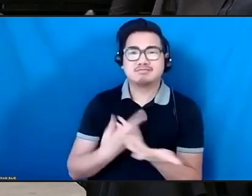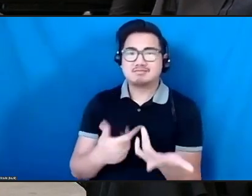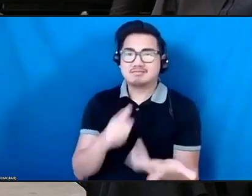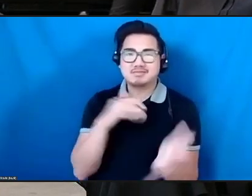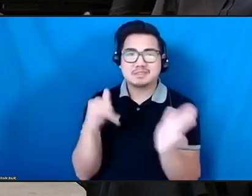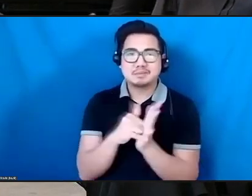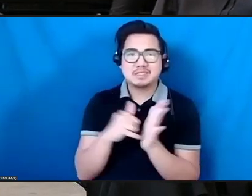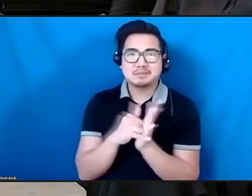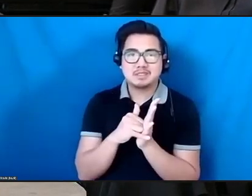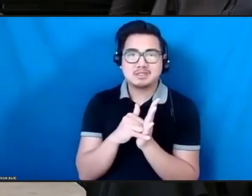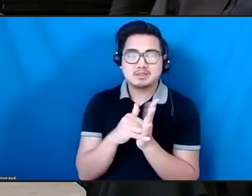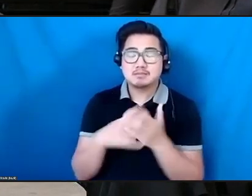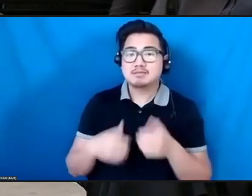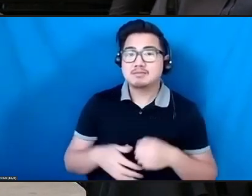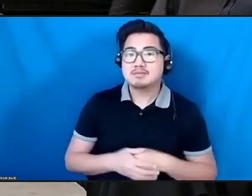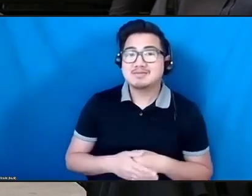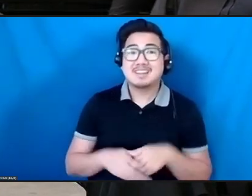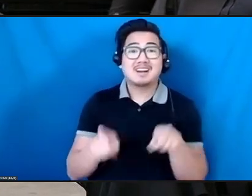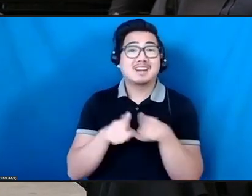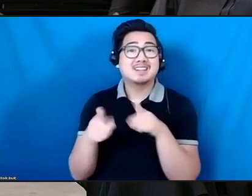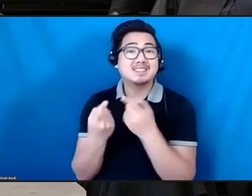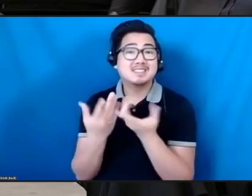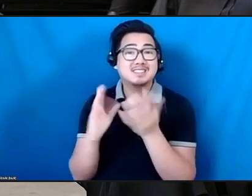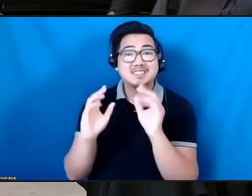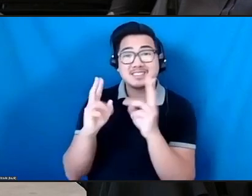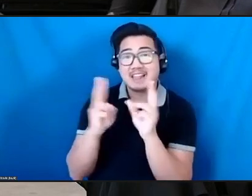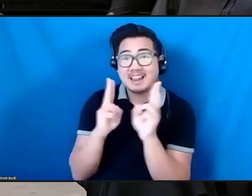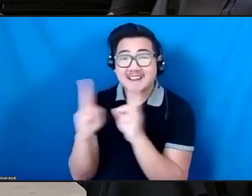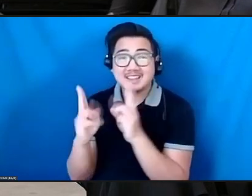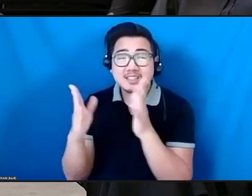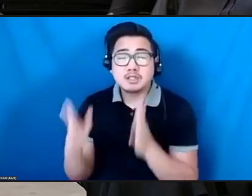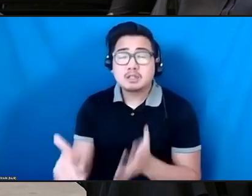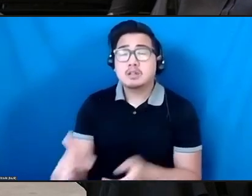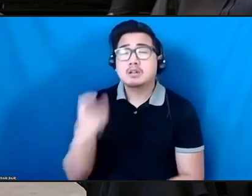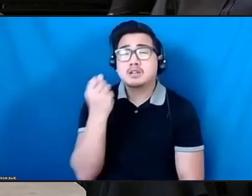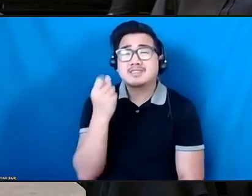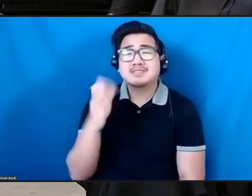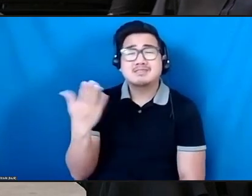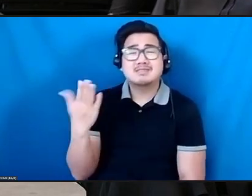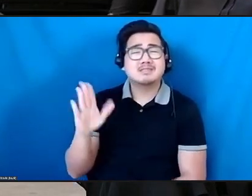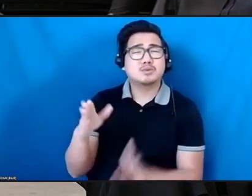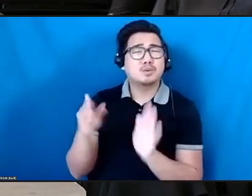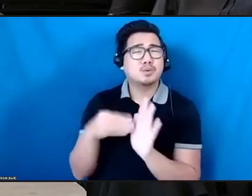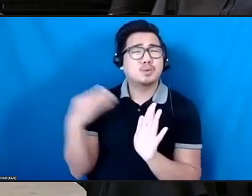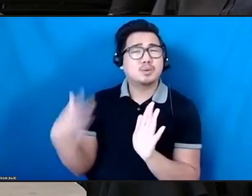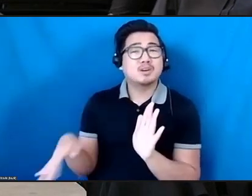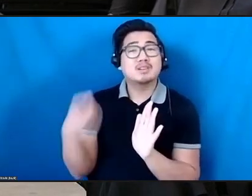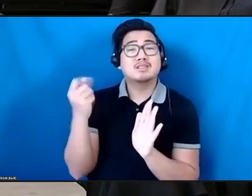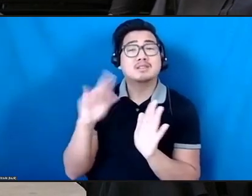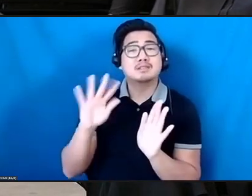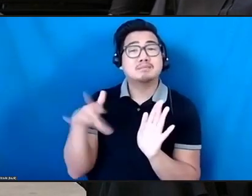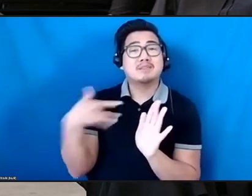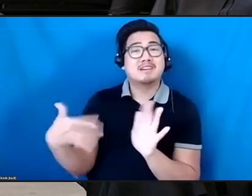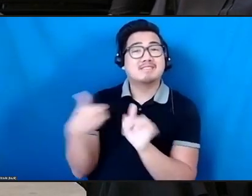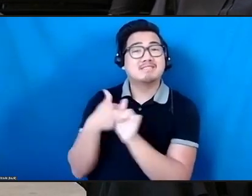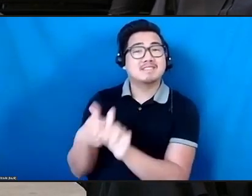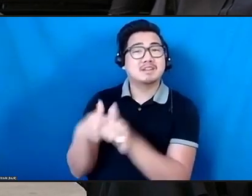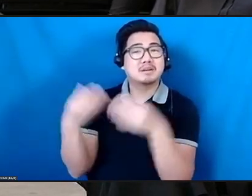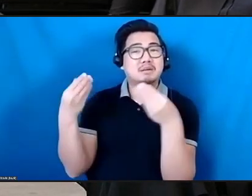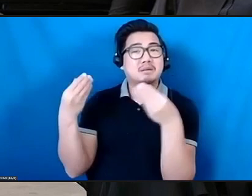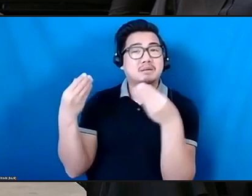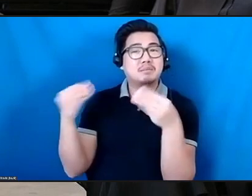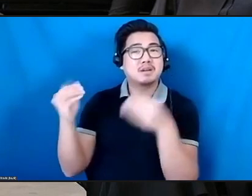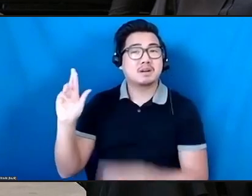editor charges a lot of money. They charge on a market rate. And we're not even talking about equipment.